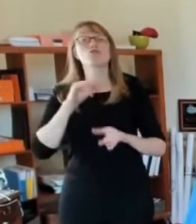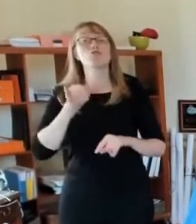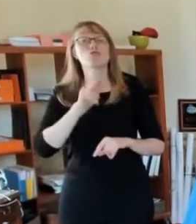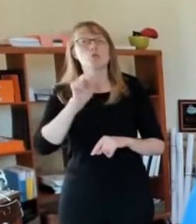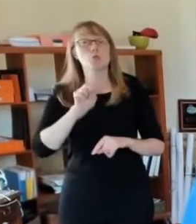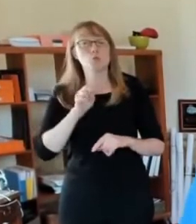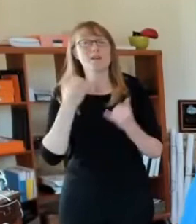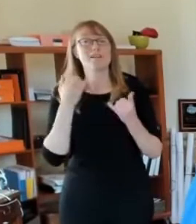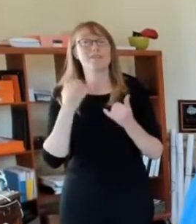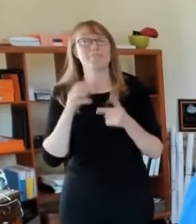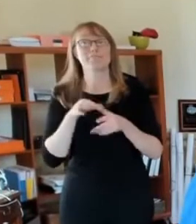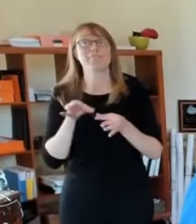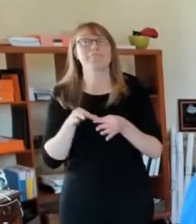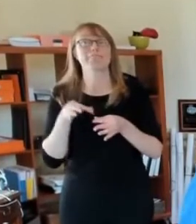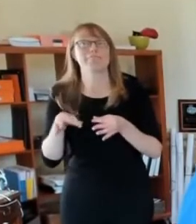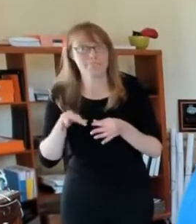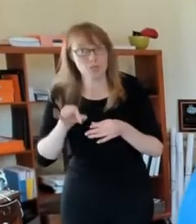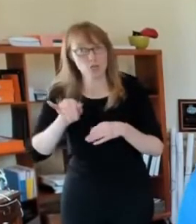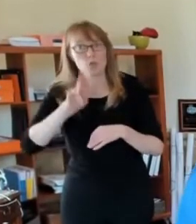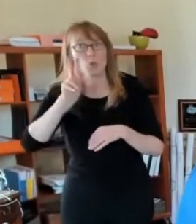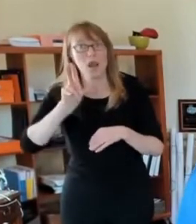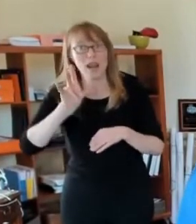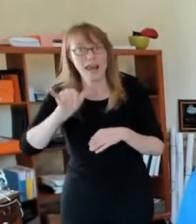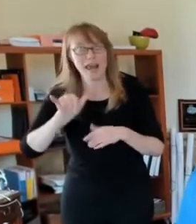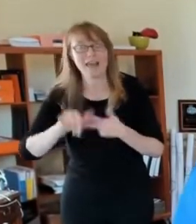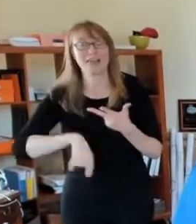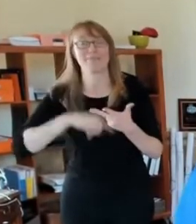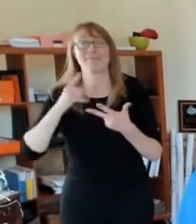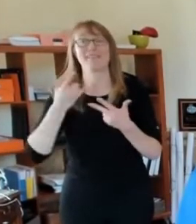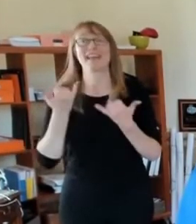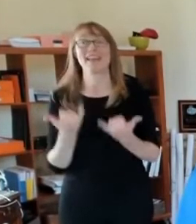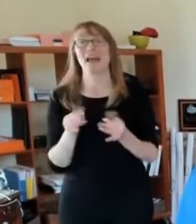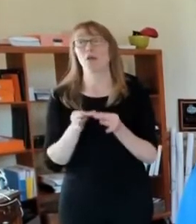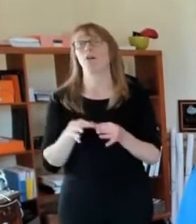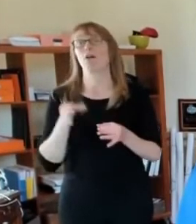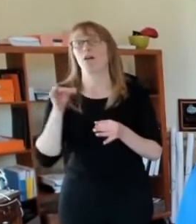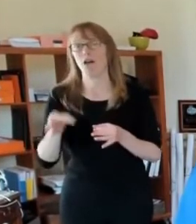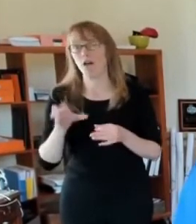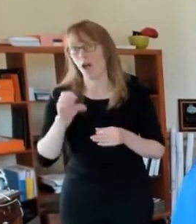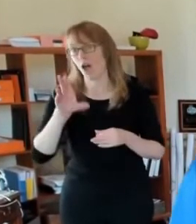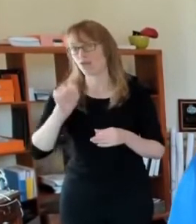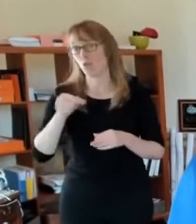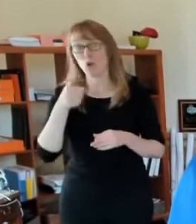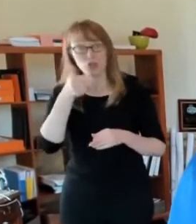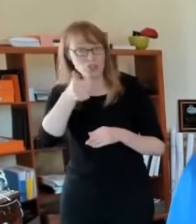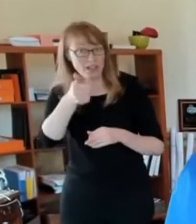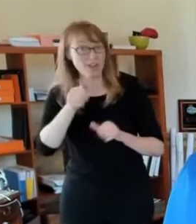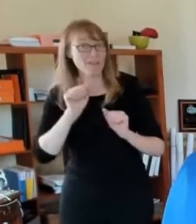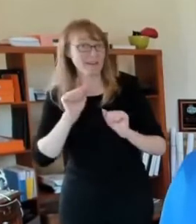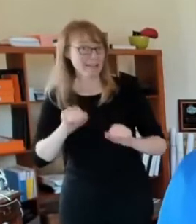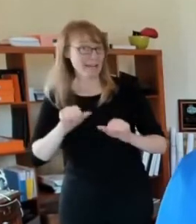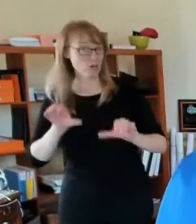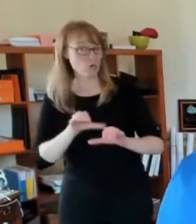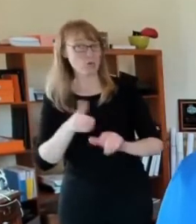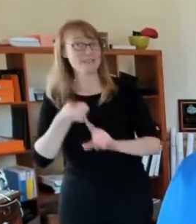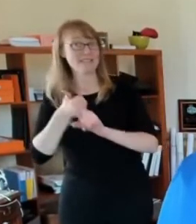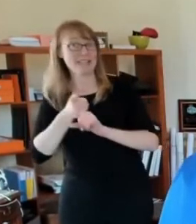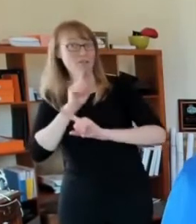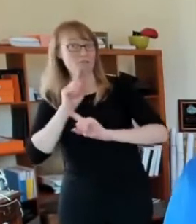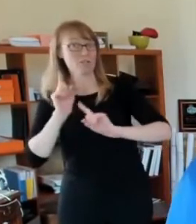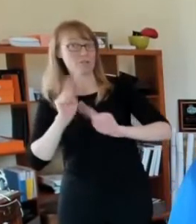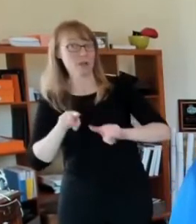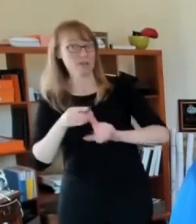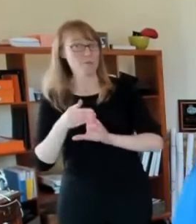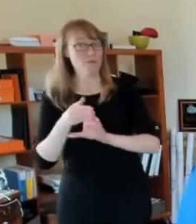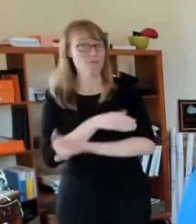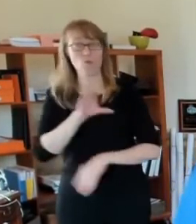Now it's October. So you can do what's called Self Response by October 31st. What kind of information is the Census Bureau asking